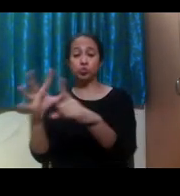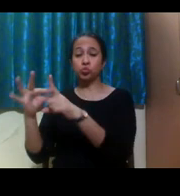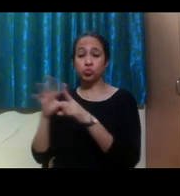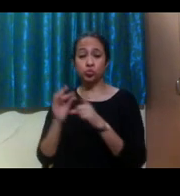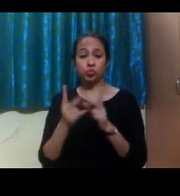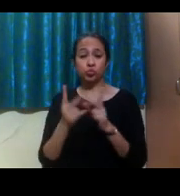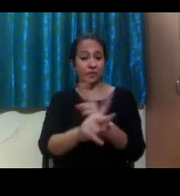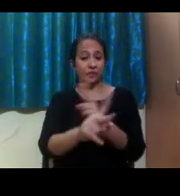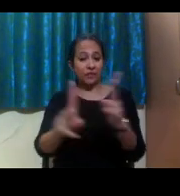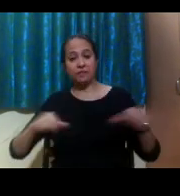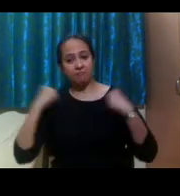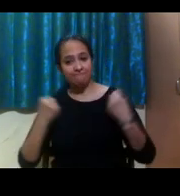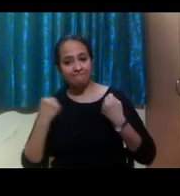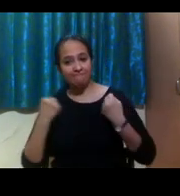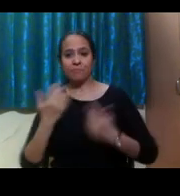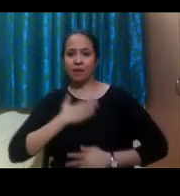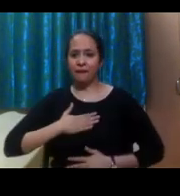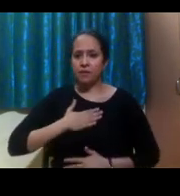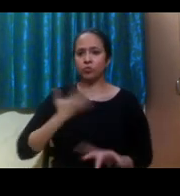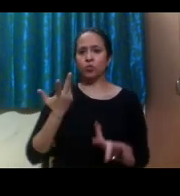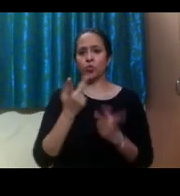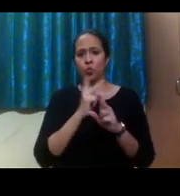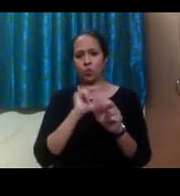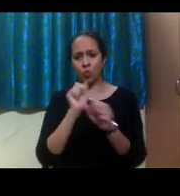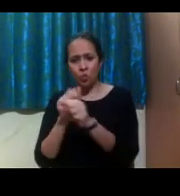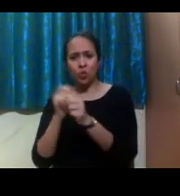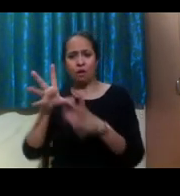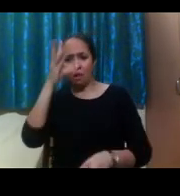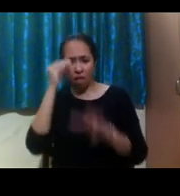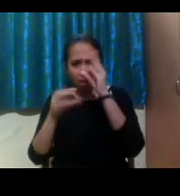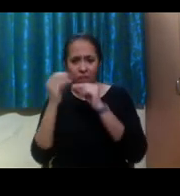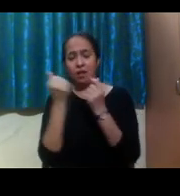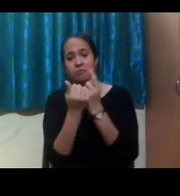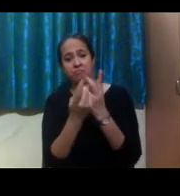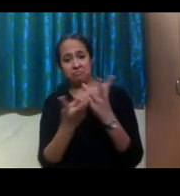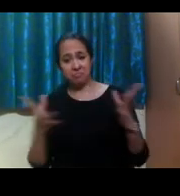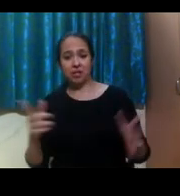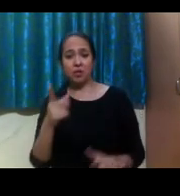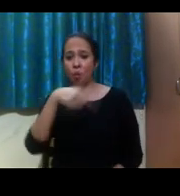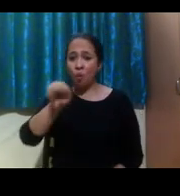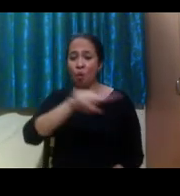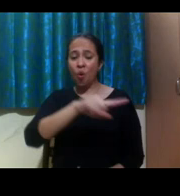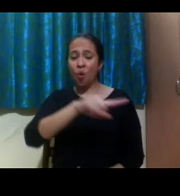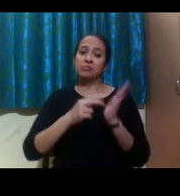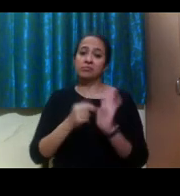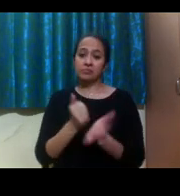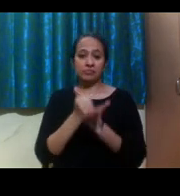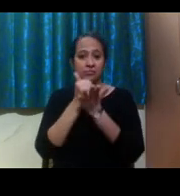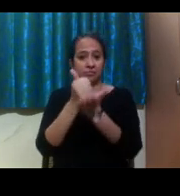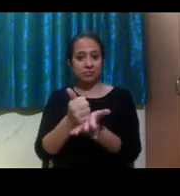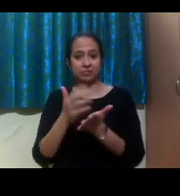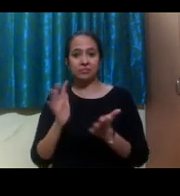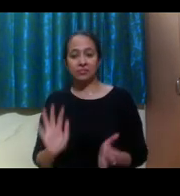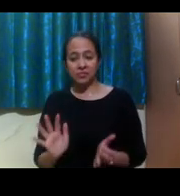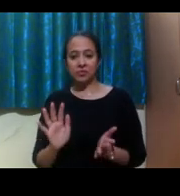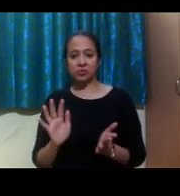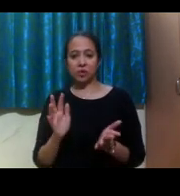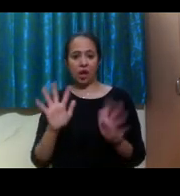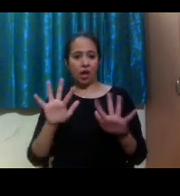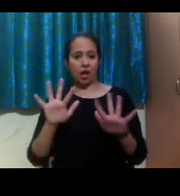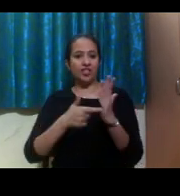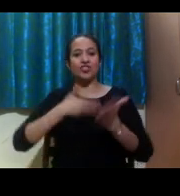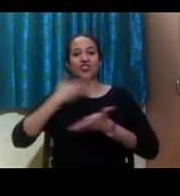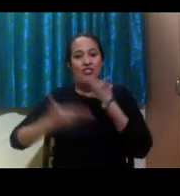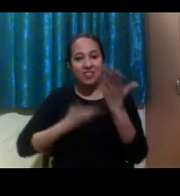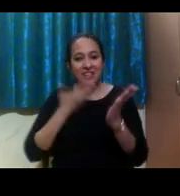community resources, centers for independent living, this can really help first providing independent living training skills,